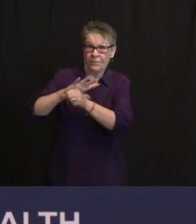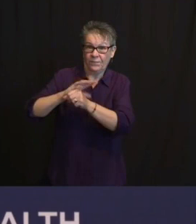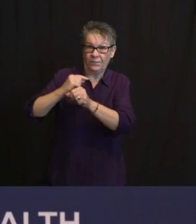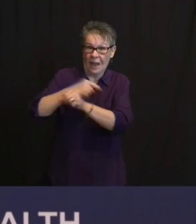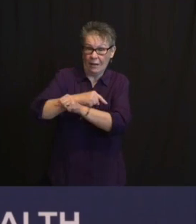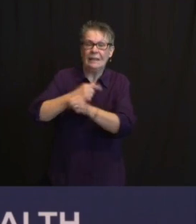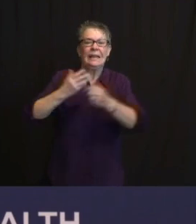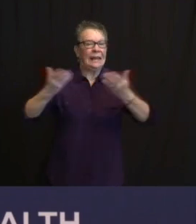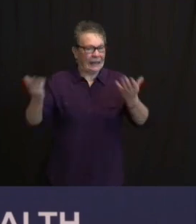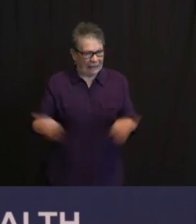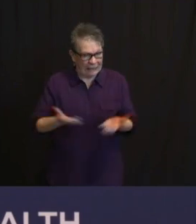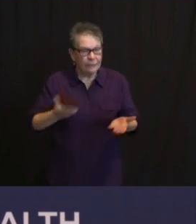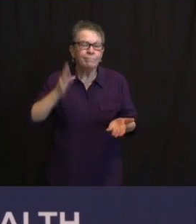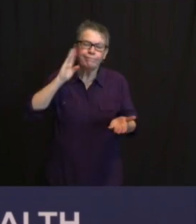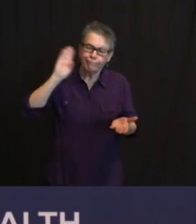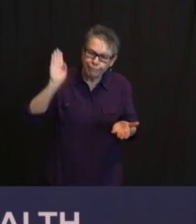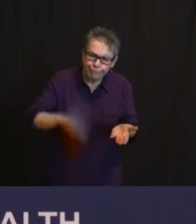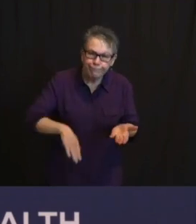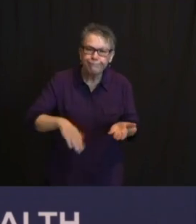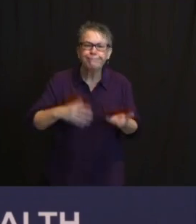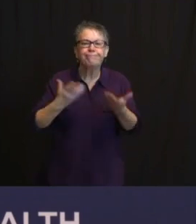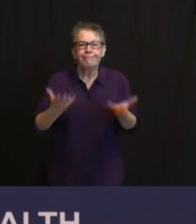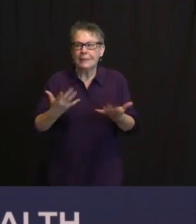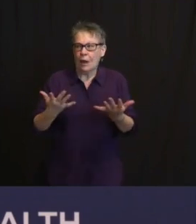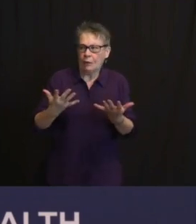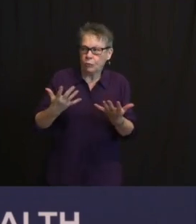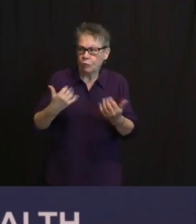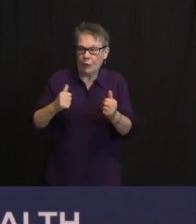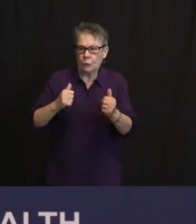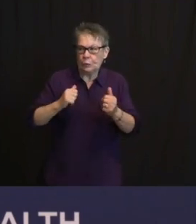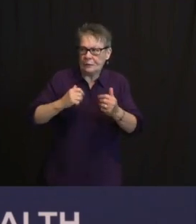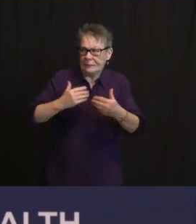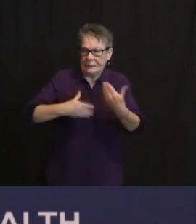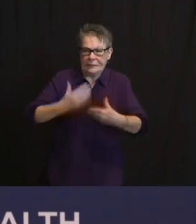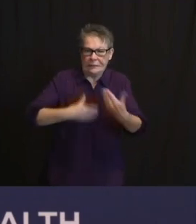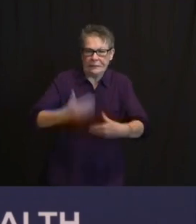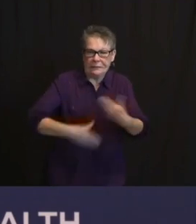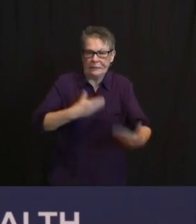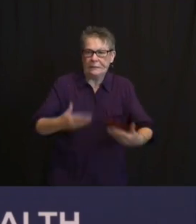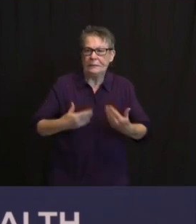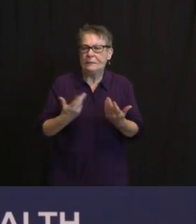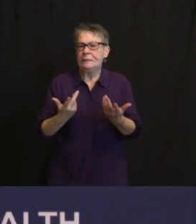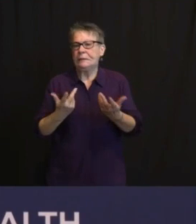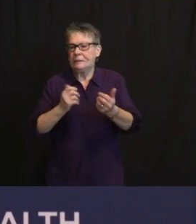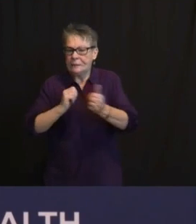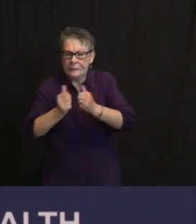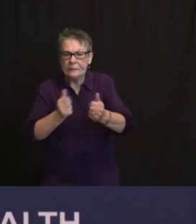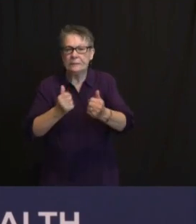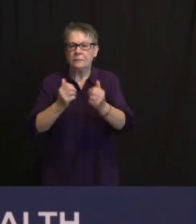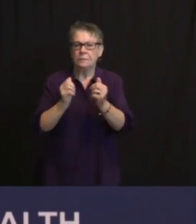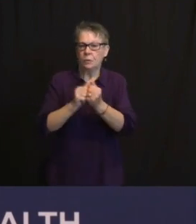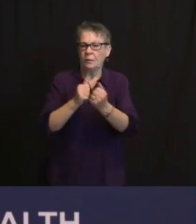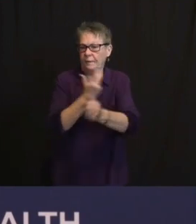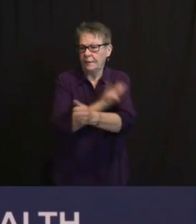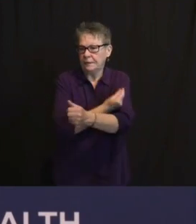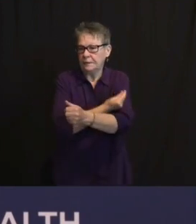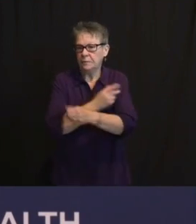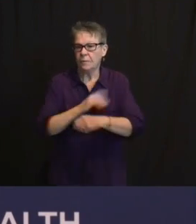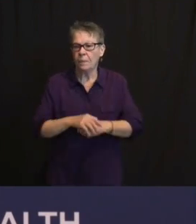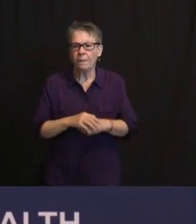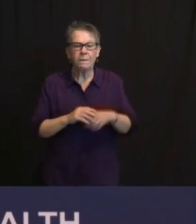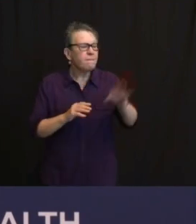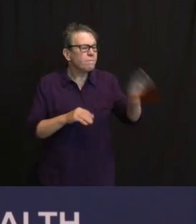AND THEN THE OTHER QUESTION IS THAT DAVE ASKS, SO VACCINE VERSUS VARIENTS, AND SECONDLY, SHOULD WE